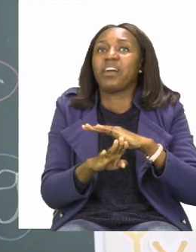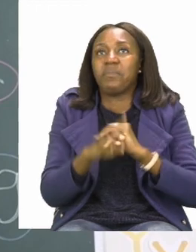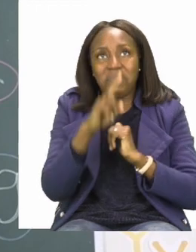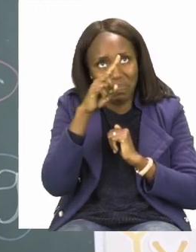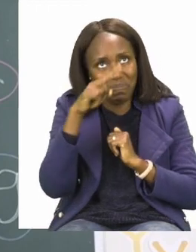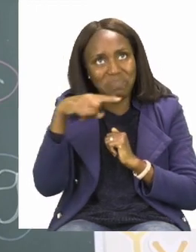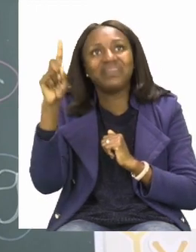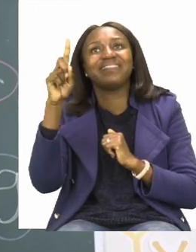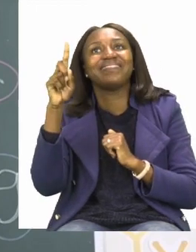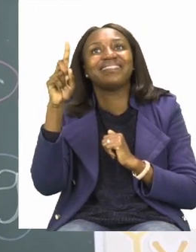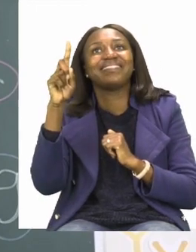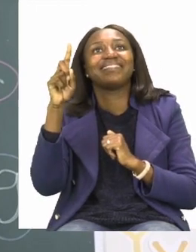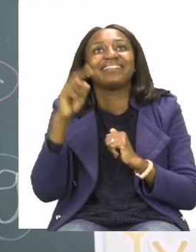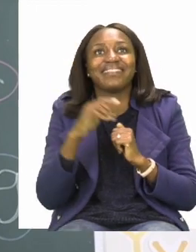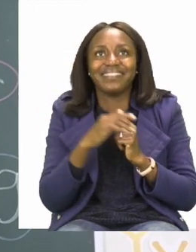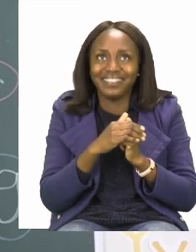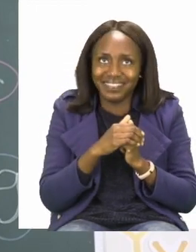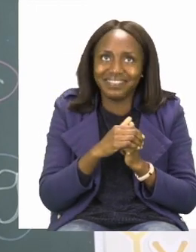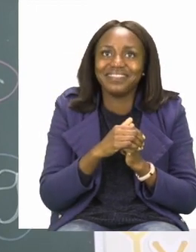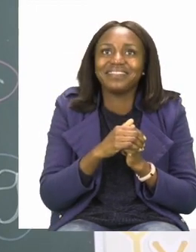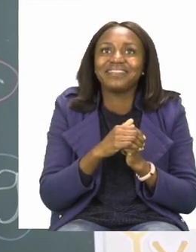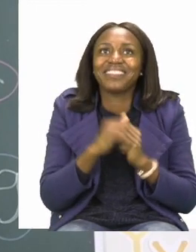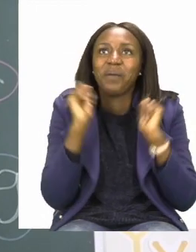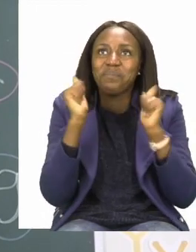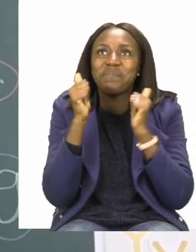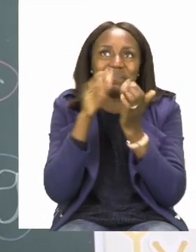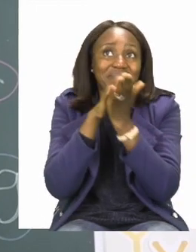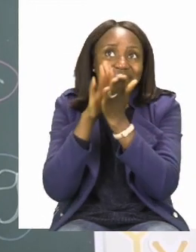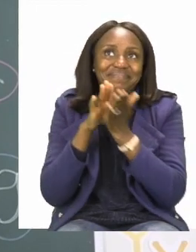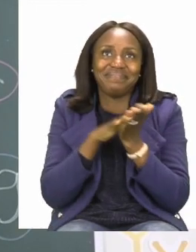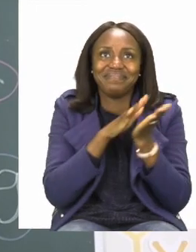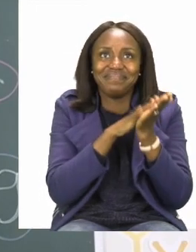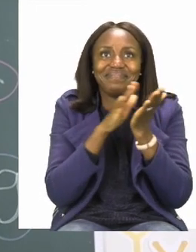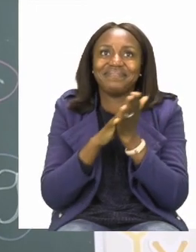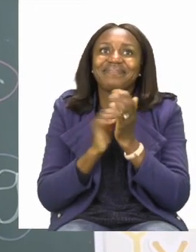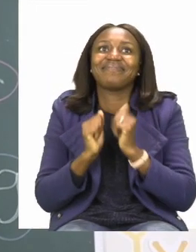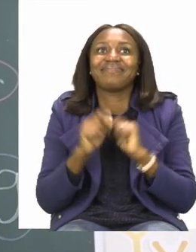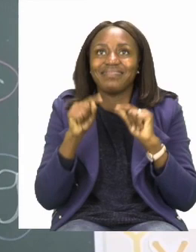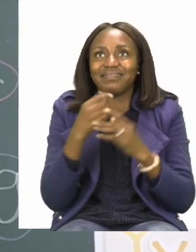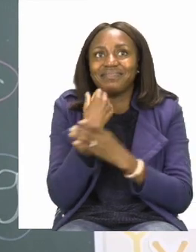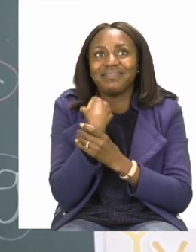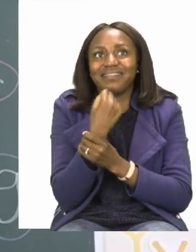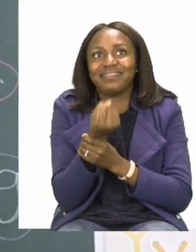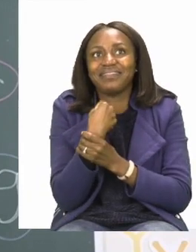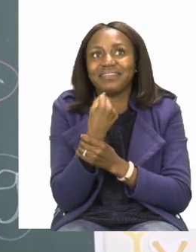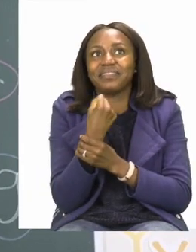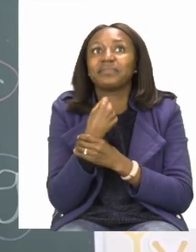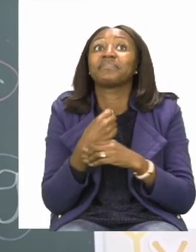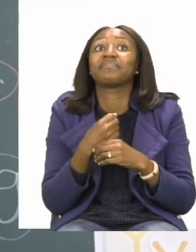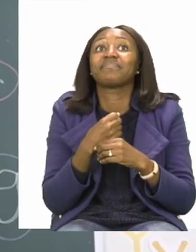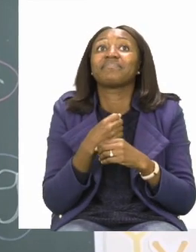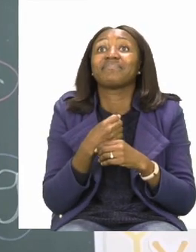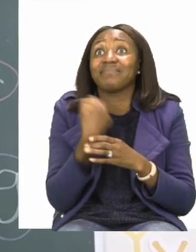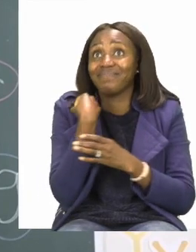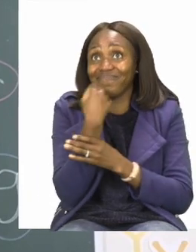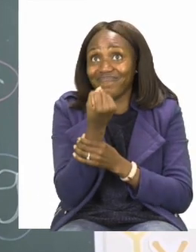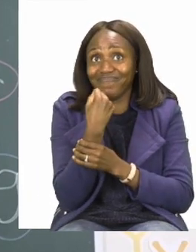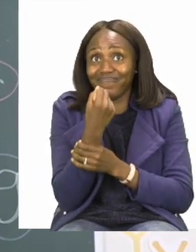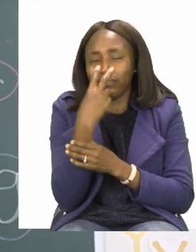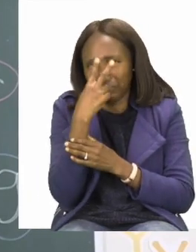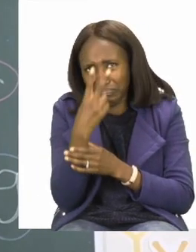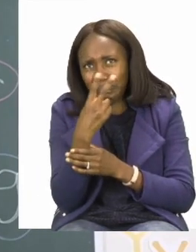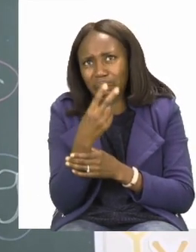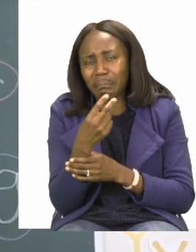And we were right. Well done, everyone. Let's try the ball. We now have a ball. So,